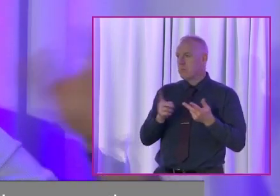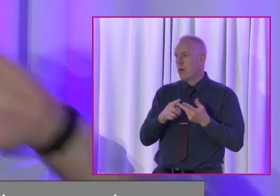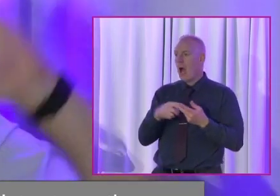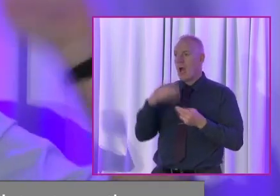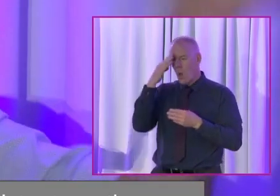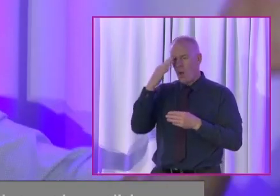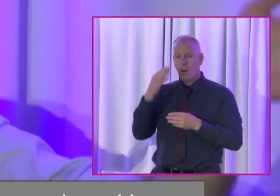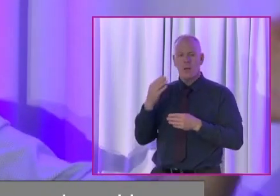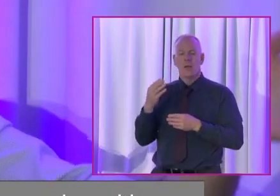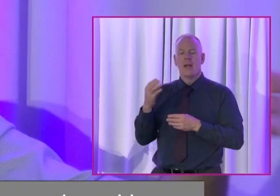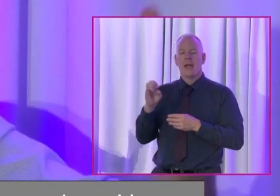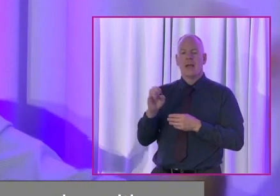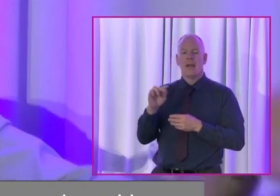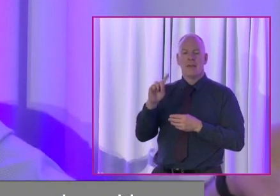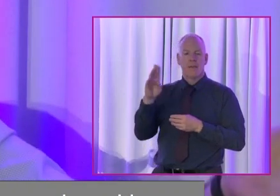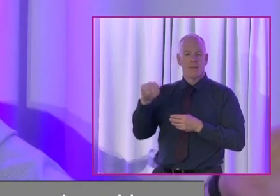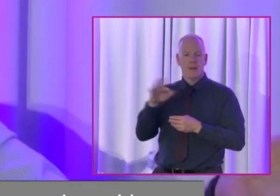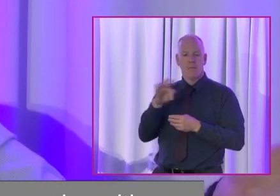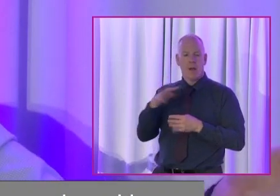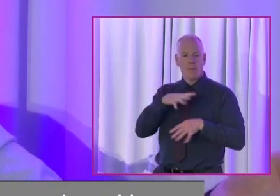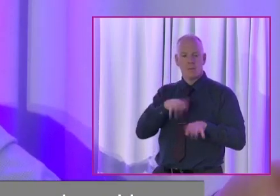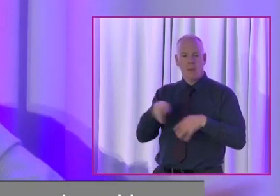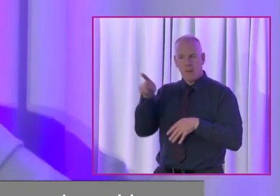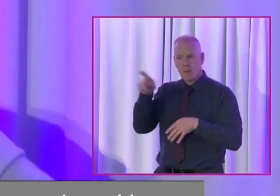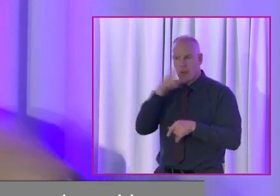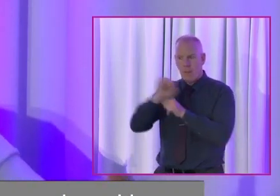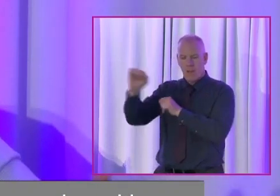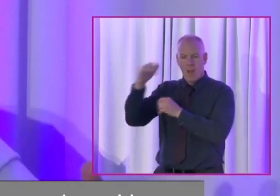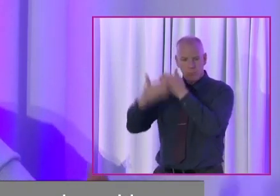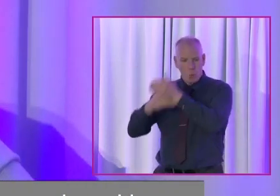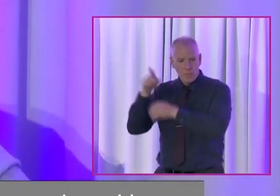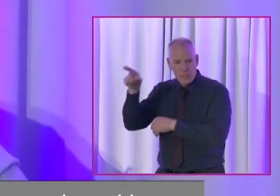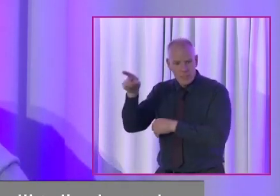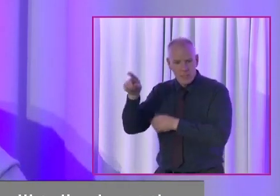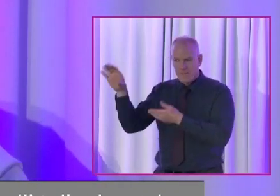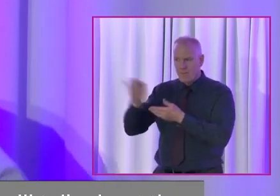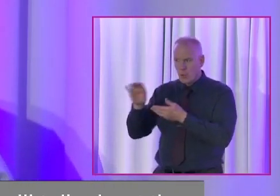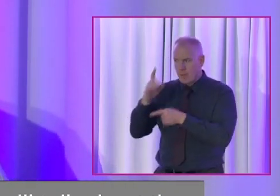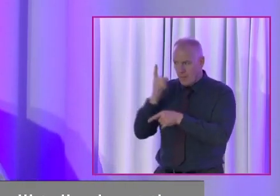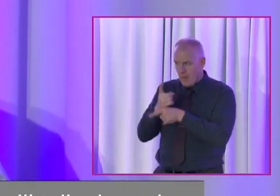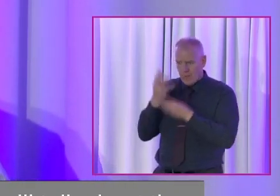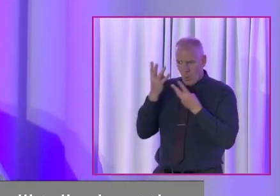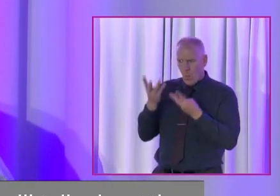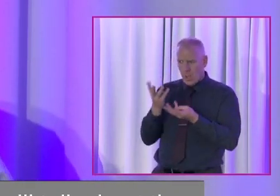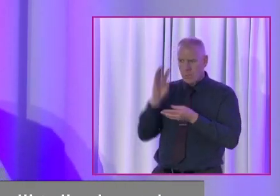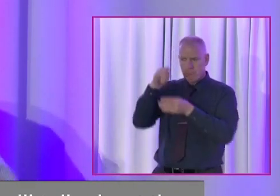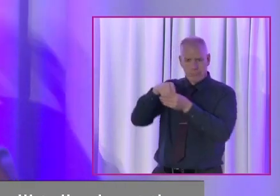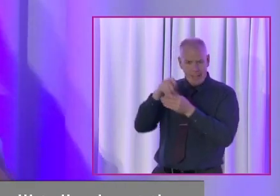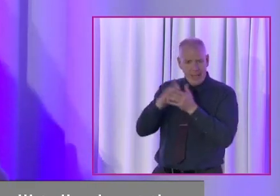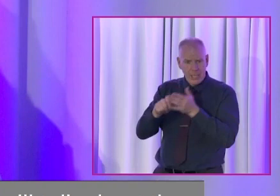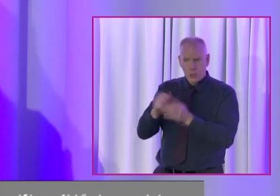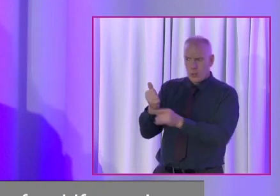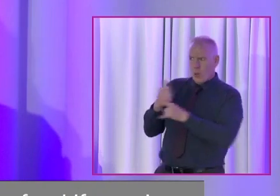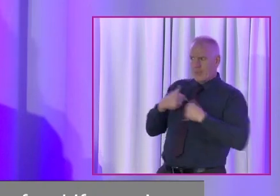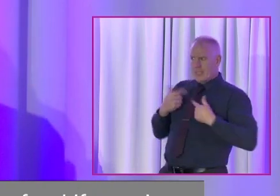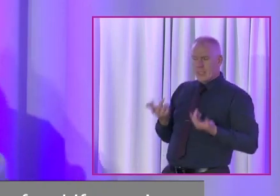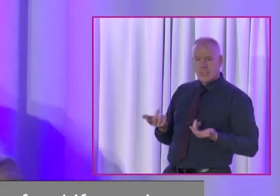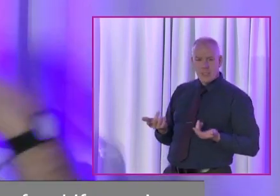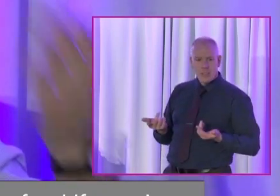from Scotland is going to talk about the process they have there. There should be a fund if people want to go for elections here to support them.